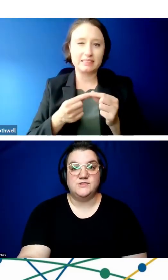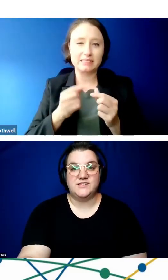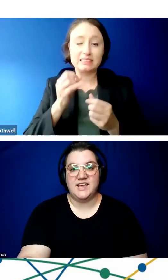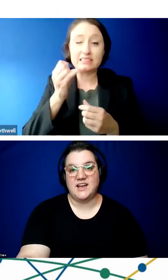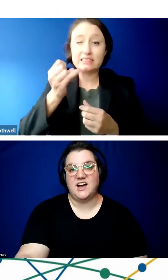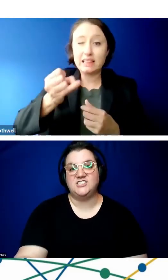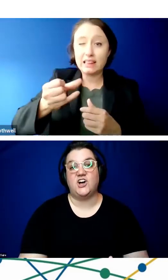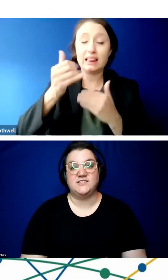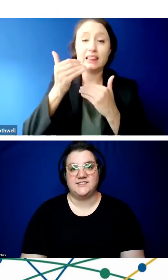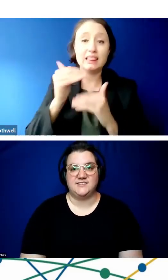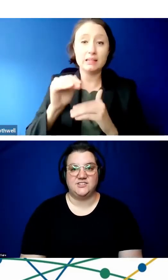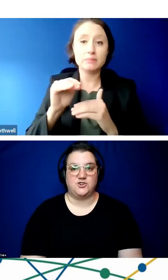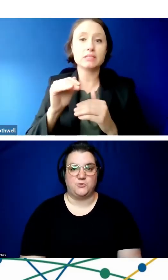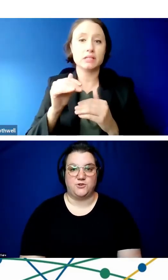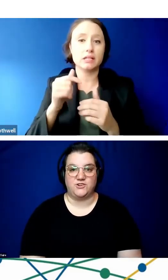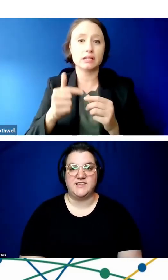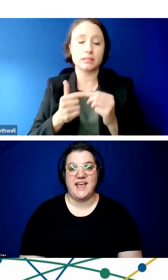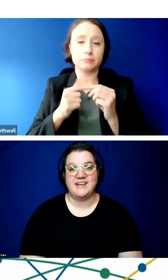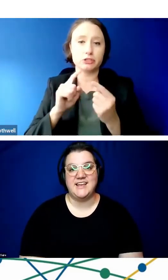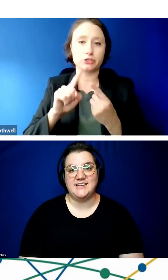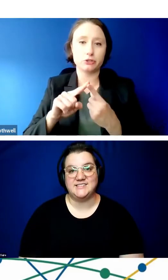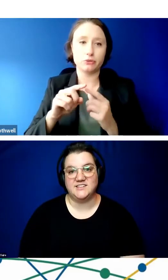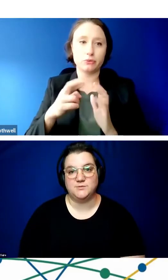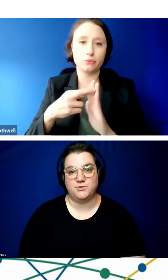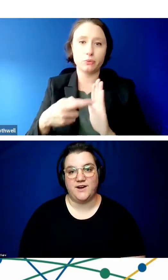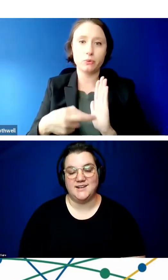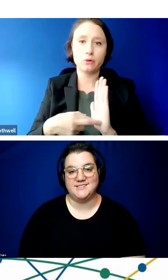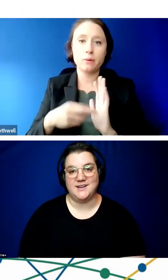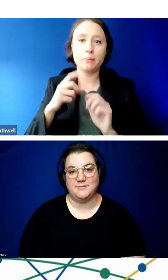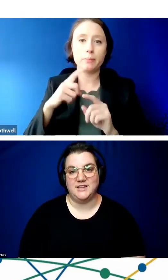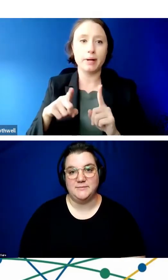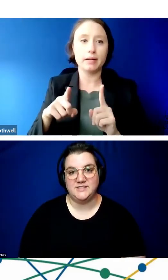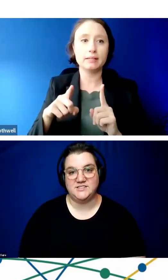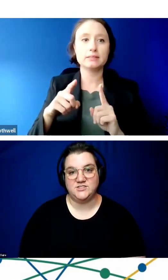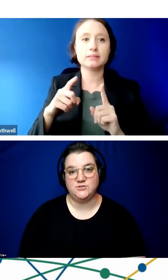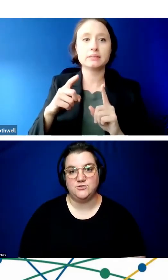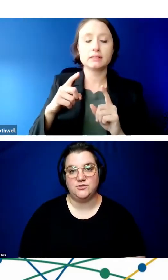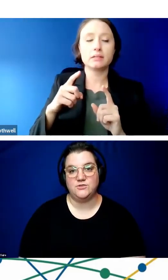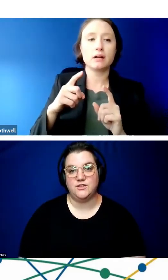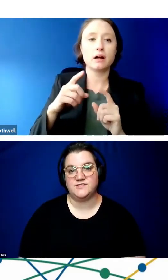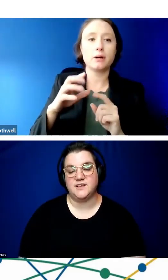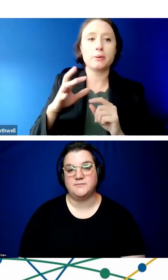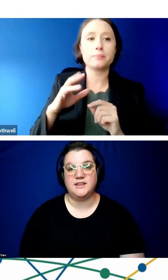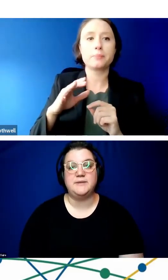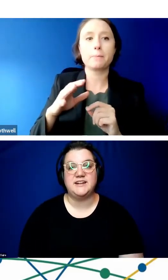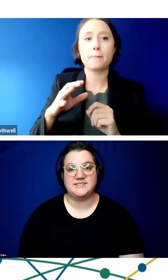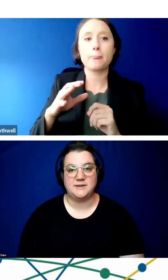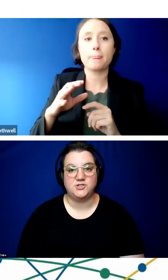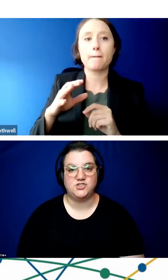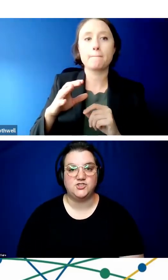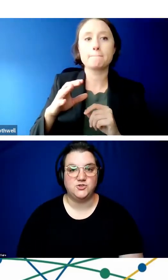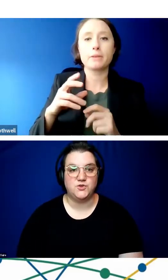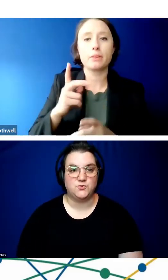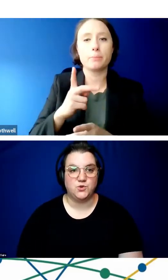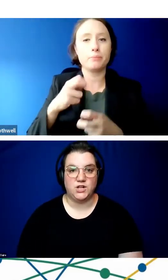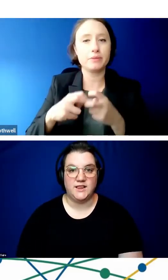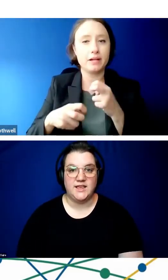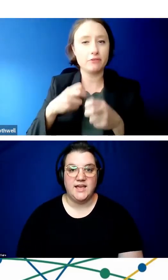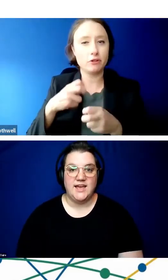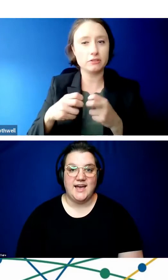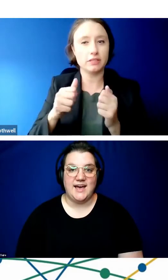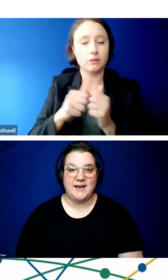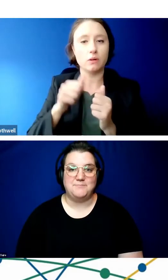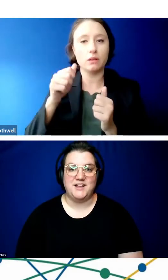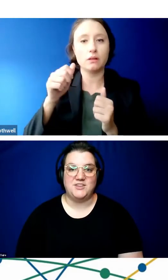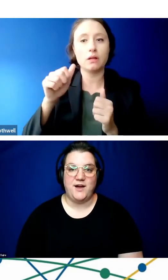using adults as interpreters. The ADA does provide some limits to, some limited exceptions to the rule,